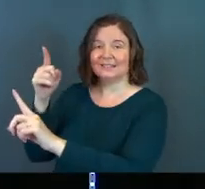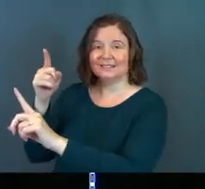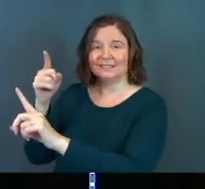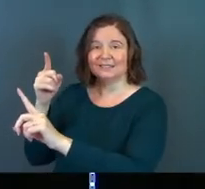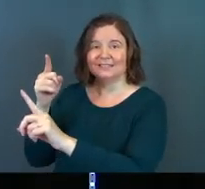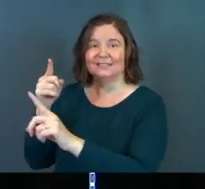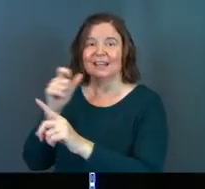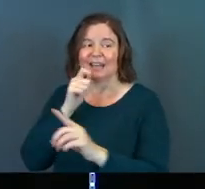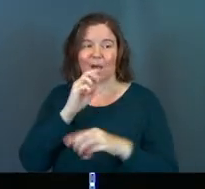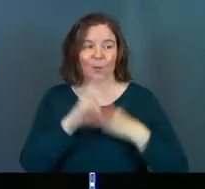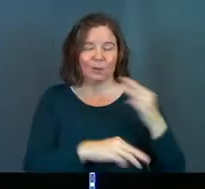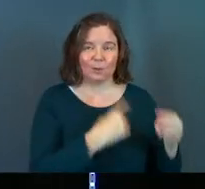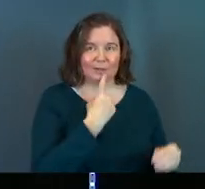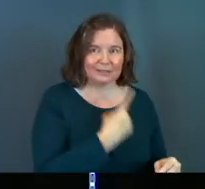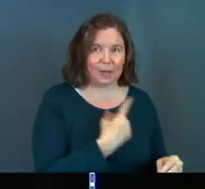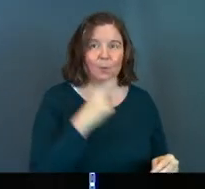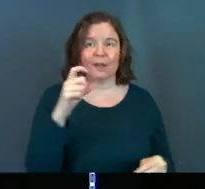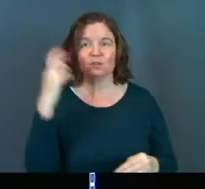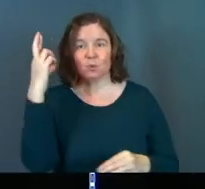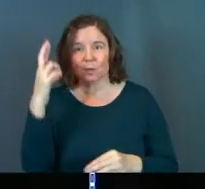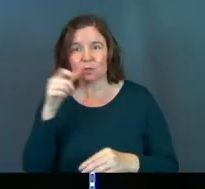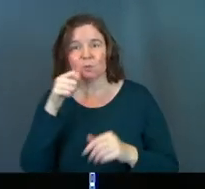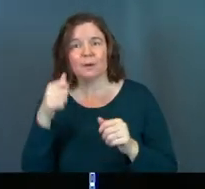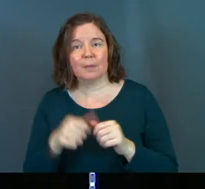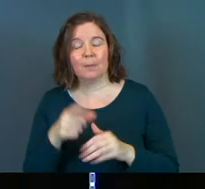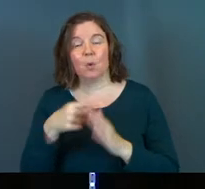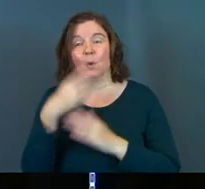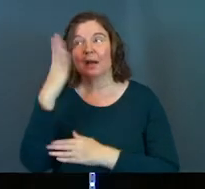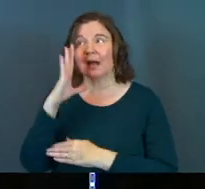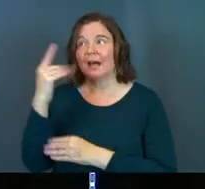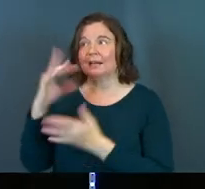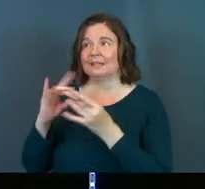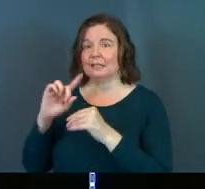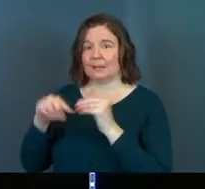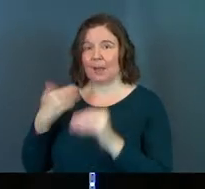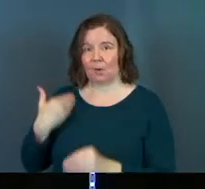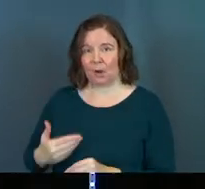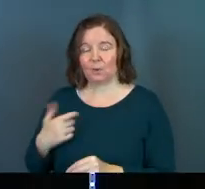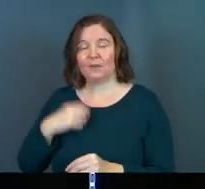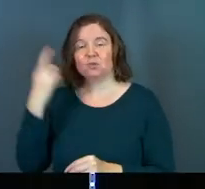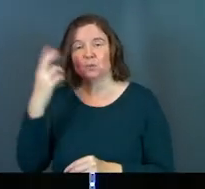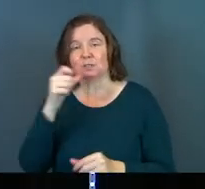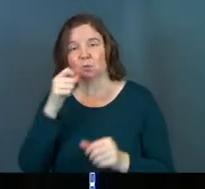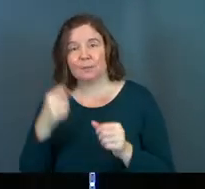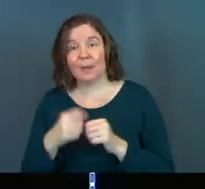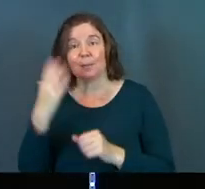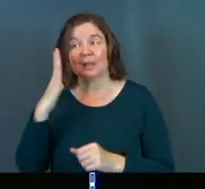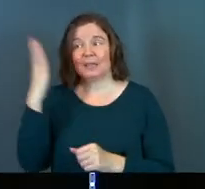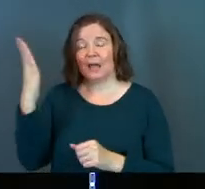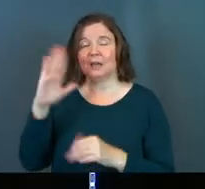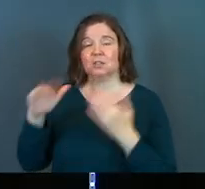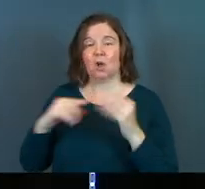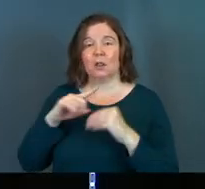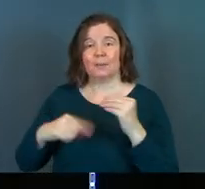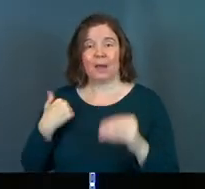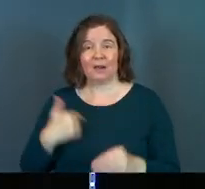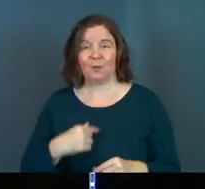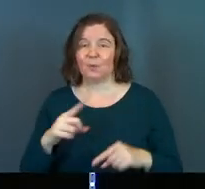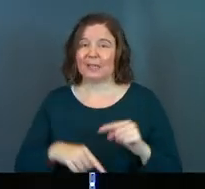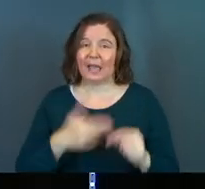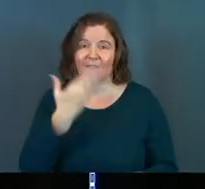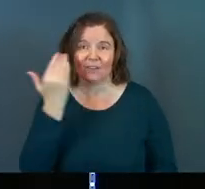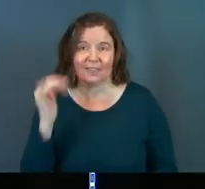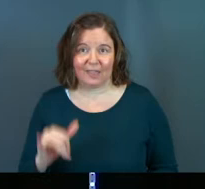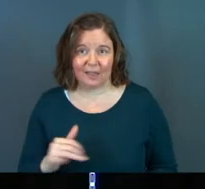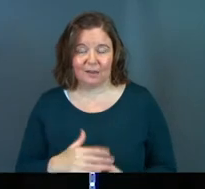about us. We have to realize and remember what God says about us. We have to realize and remember that God is all about us. We cannot